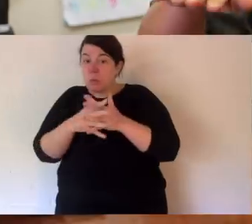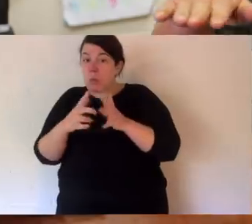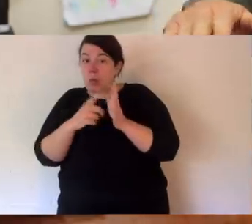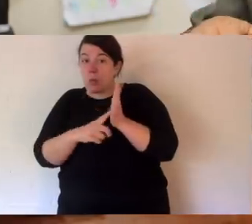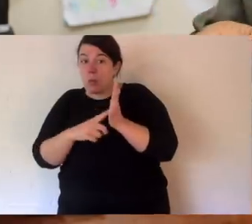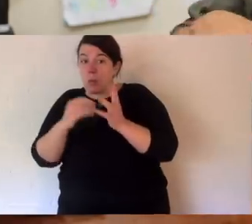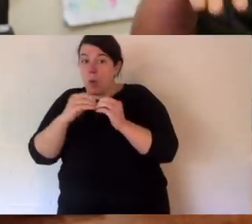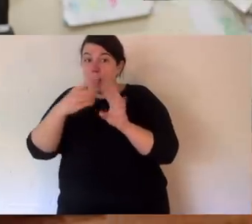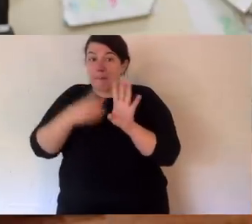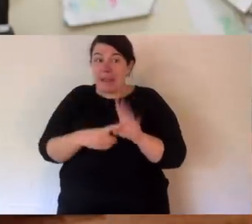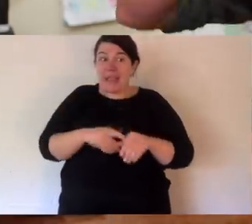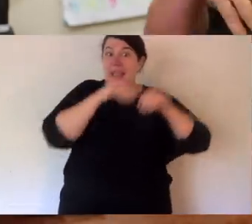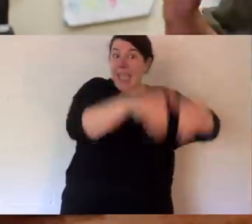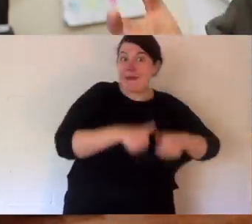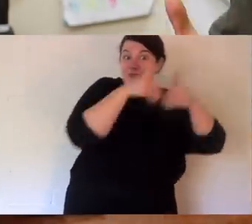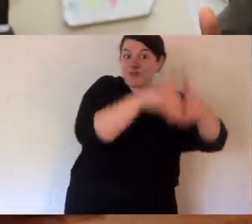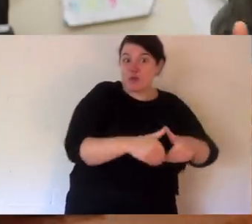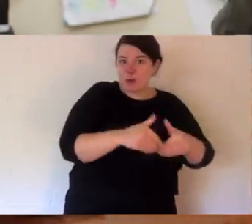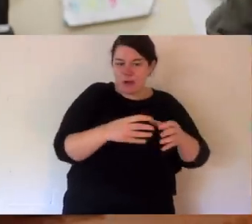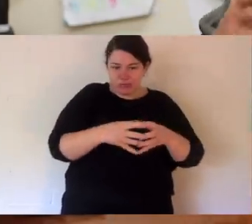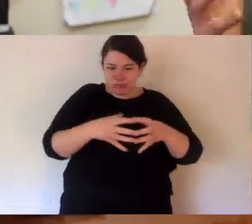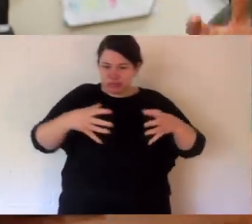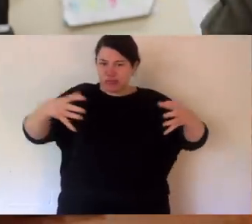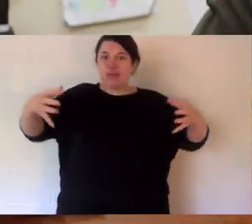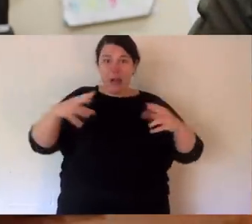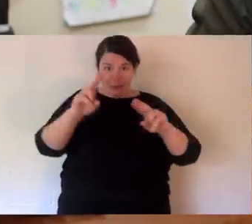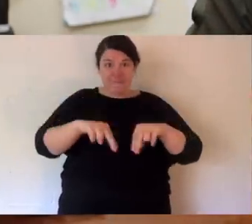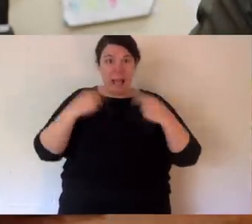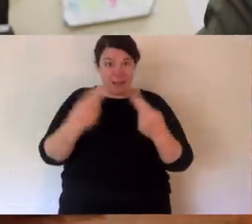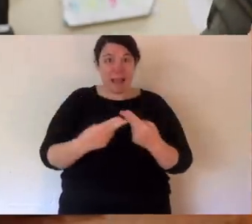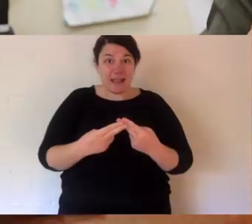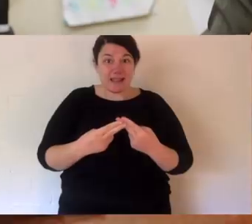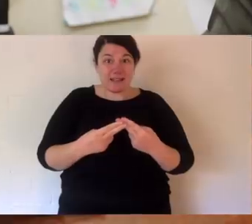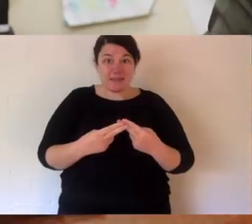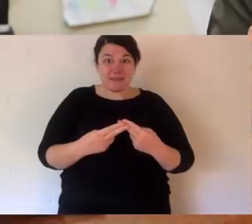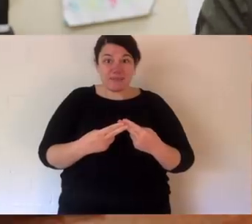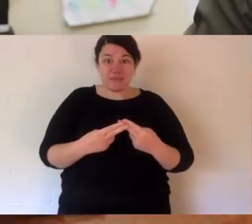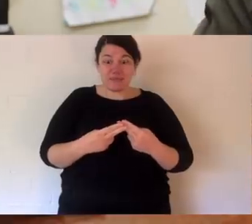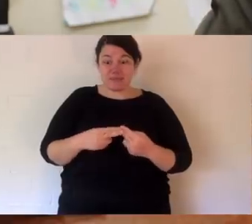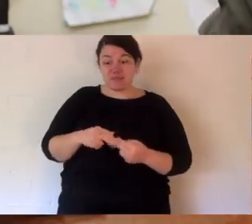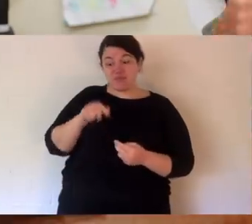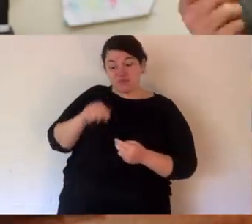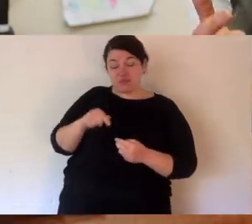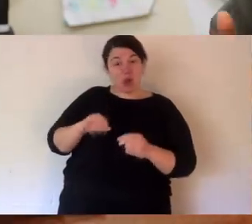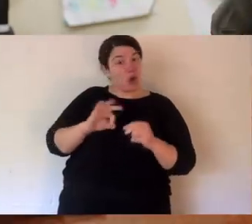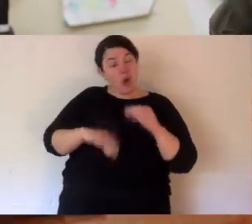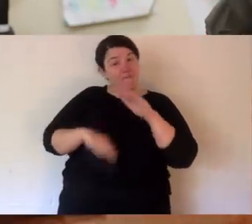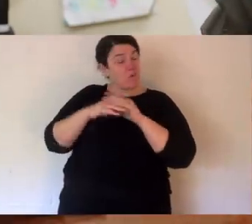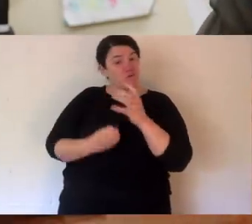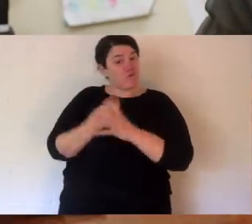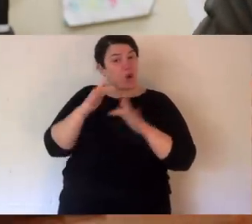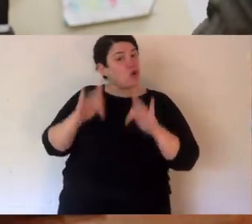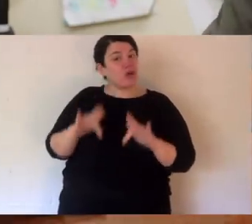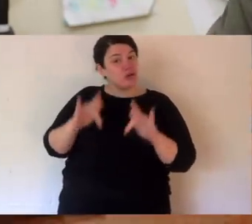to wallabies, to rock wallabies, to kangaroos, wallaroos, there's so many of them. But she's about two-thirds grown.